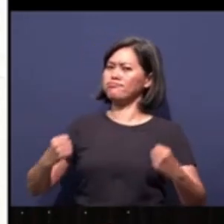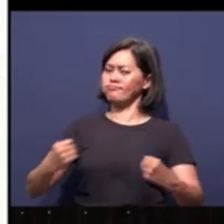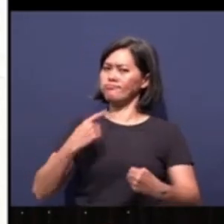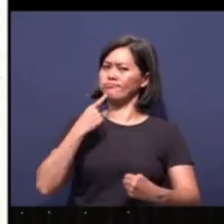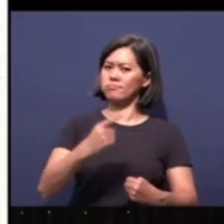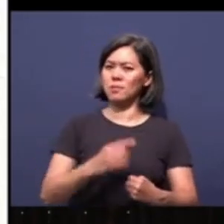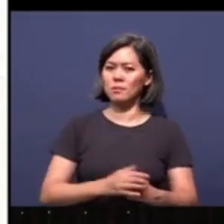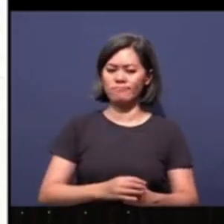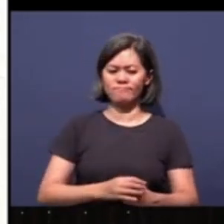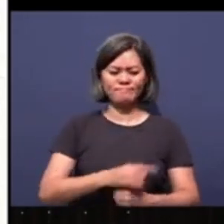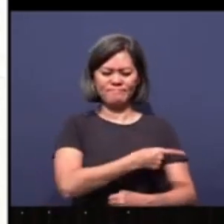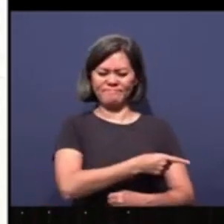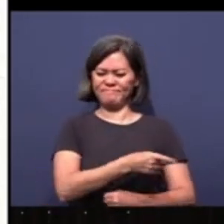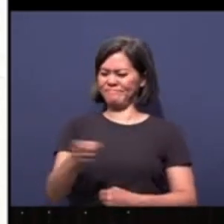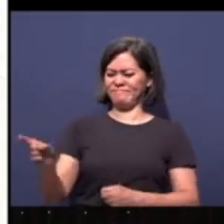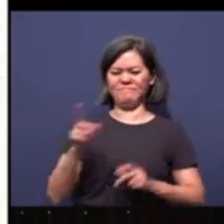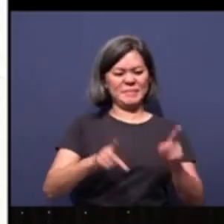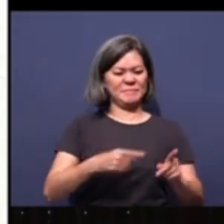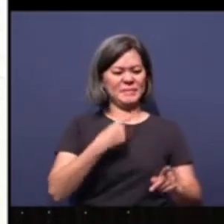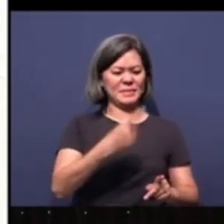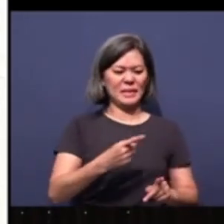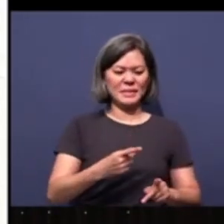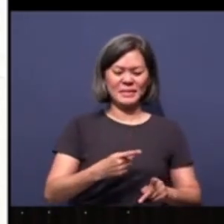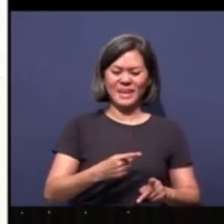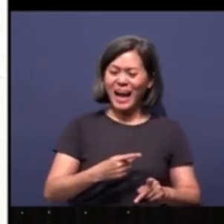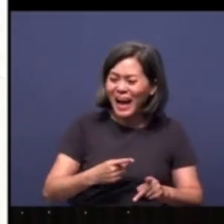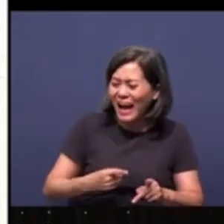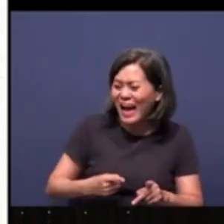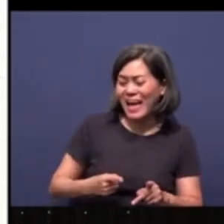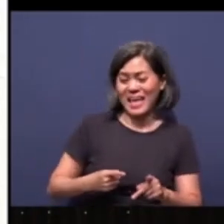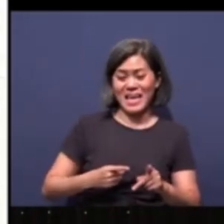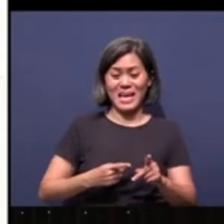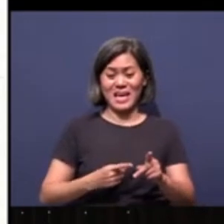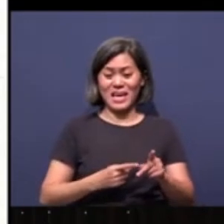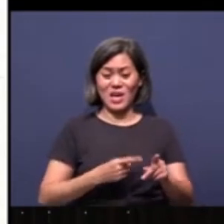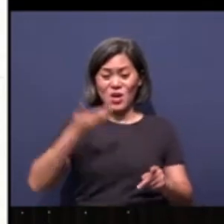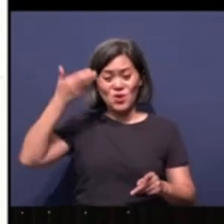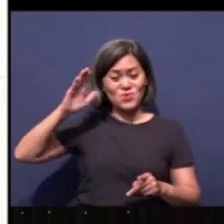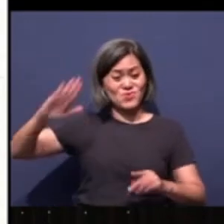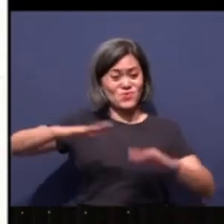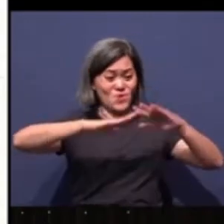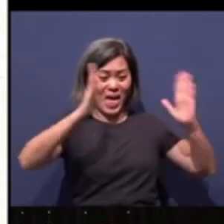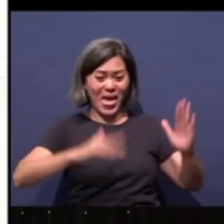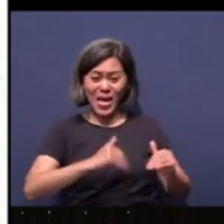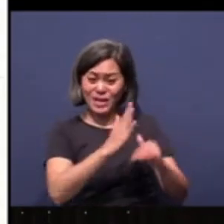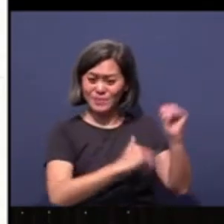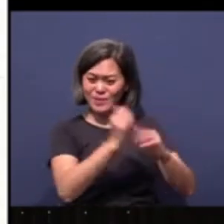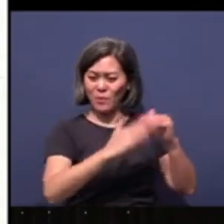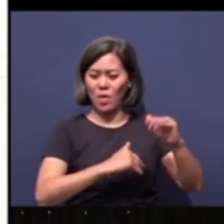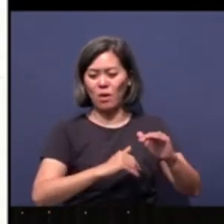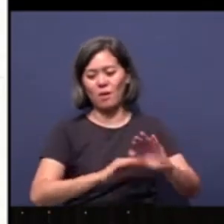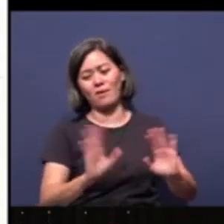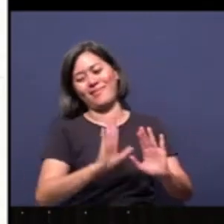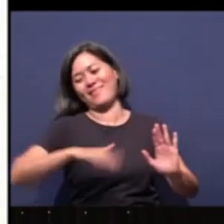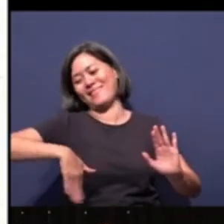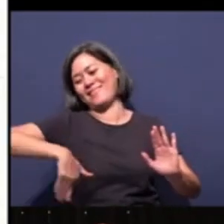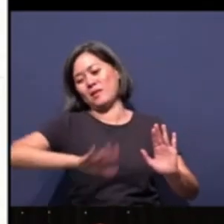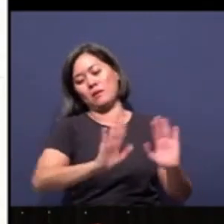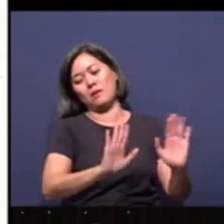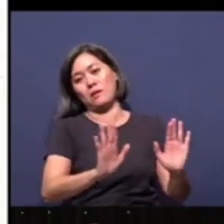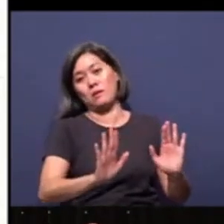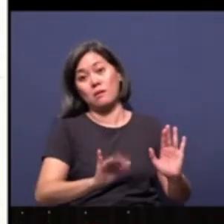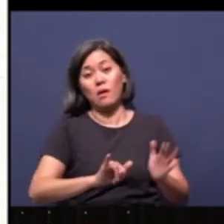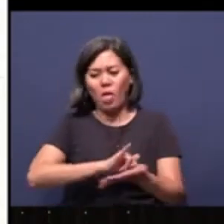these people say. The time has not yet come to rebuild the house, the Lord's house. These